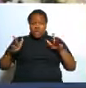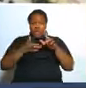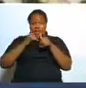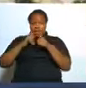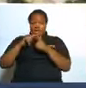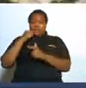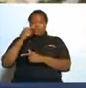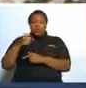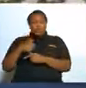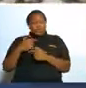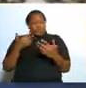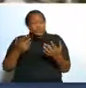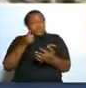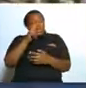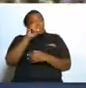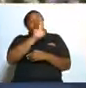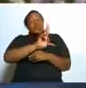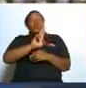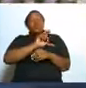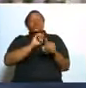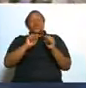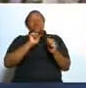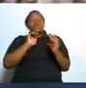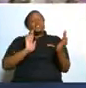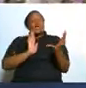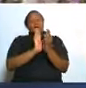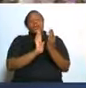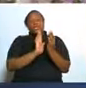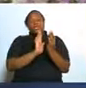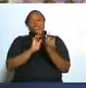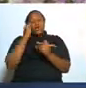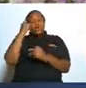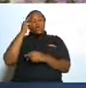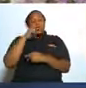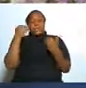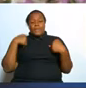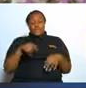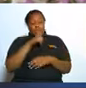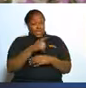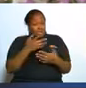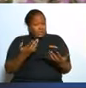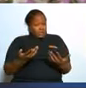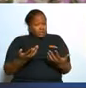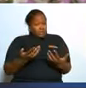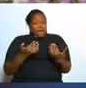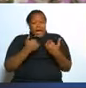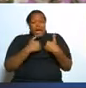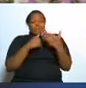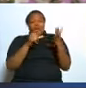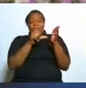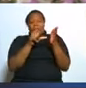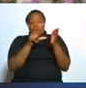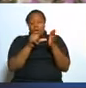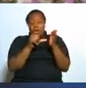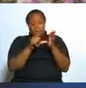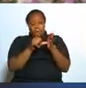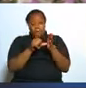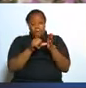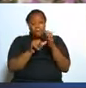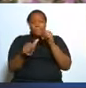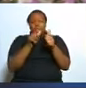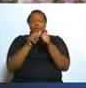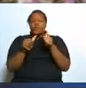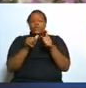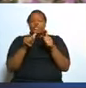told me what approach will you use to to this person she had a problem of we call it